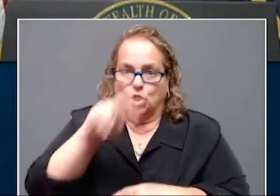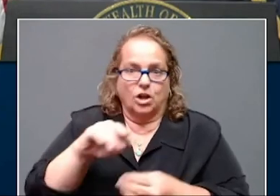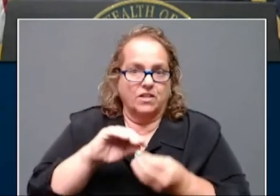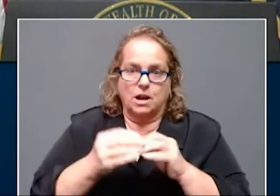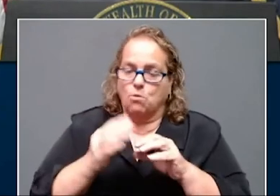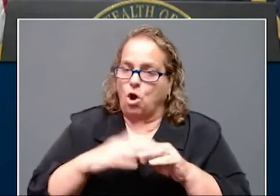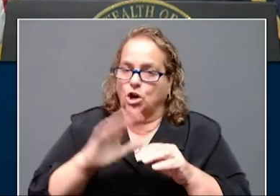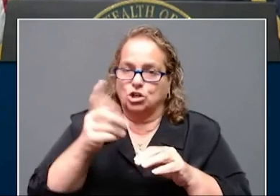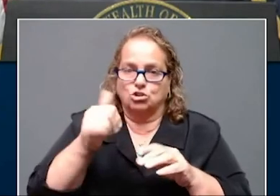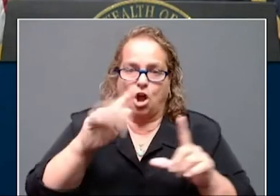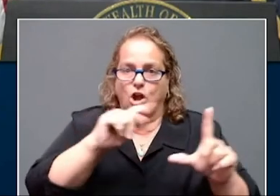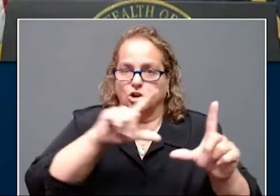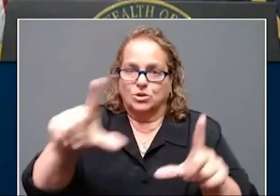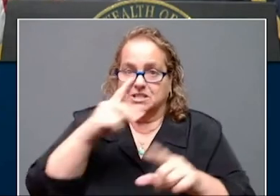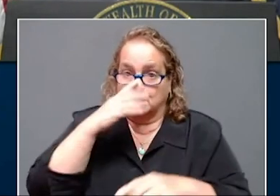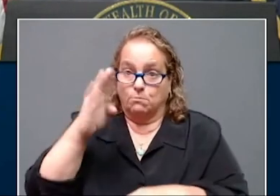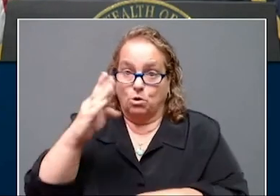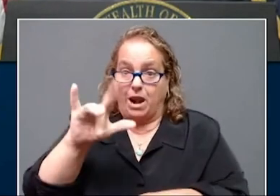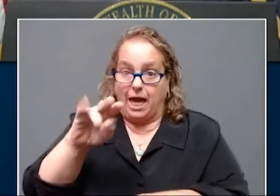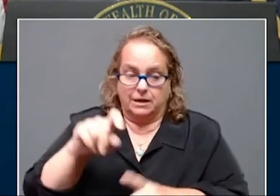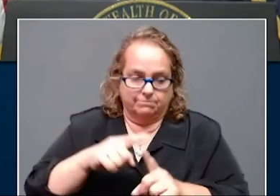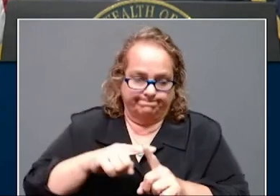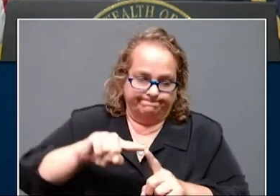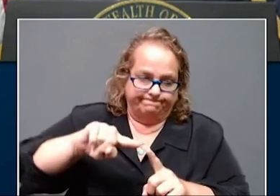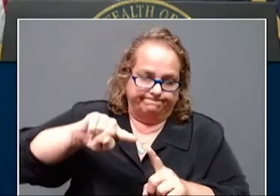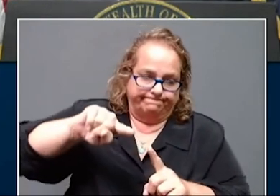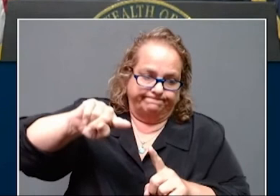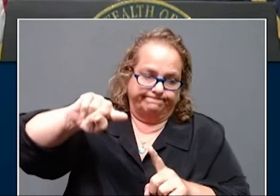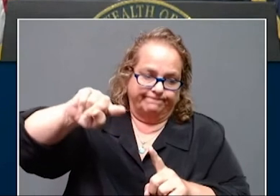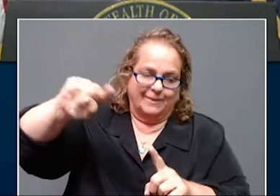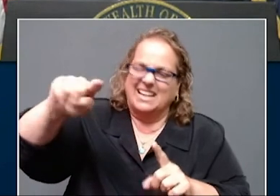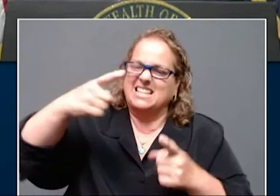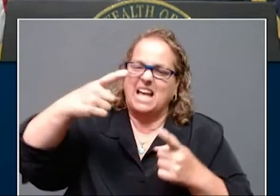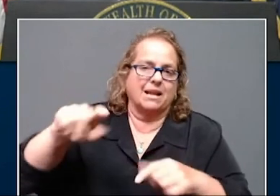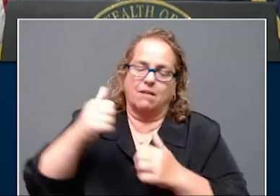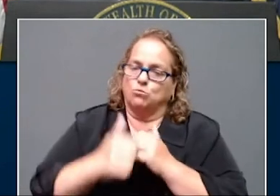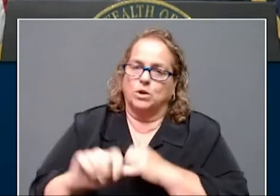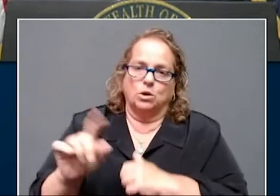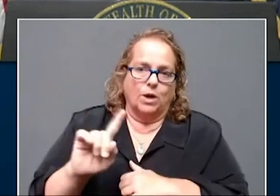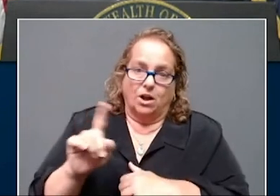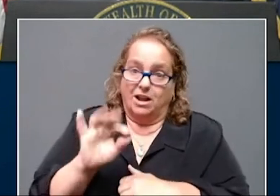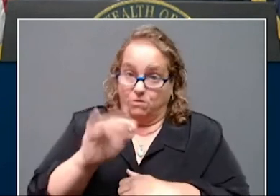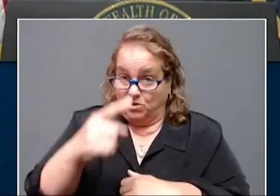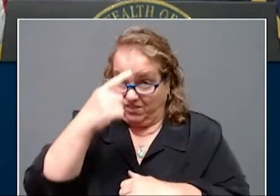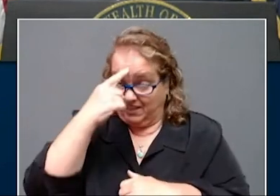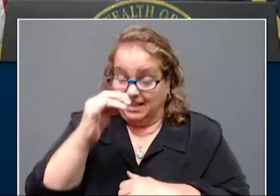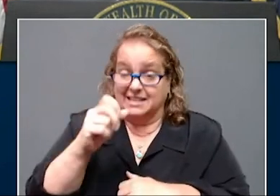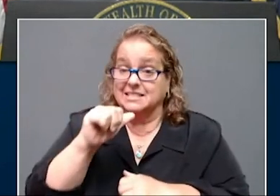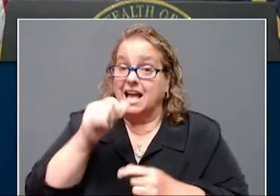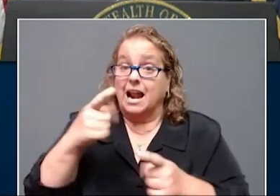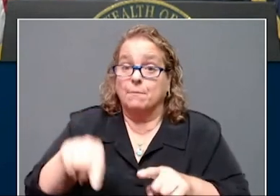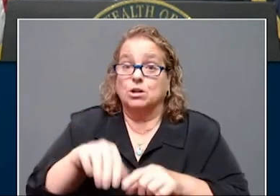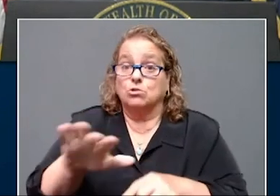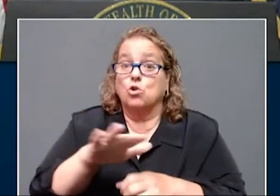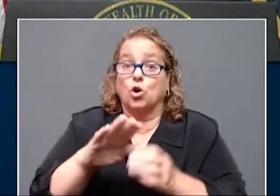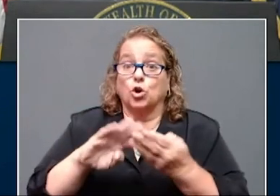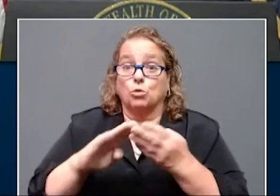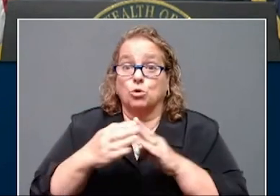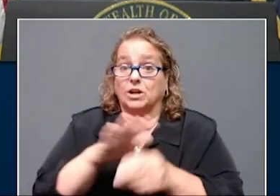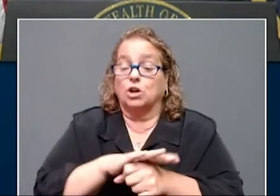younger aged people and they're seeing increase in hospitalizations out in Pike County and younger folks.